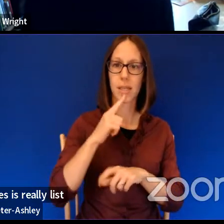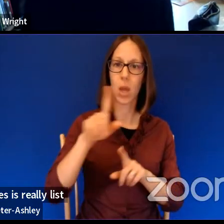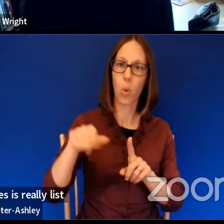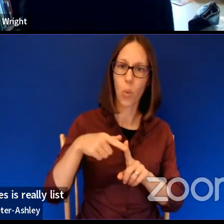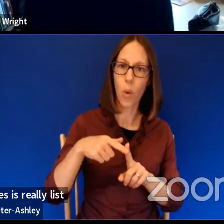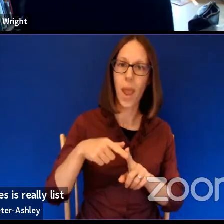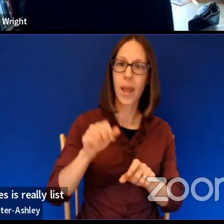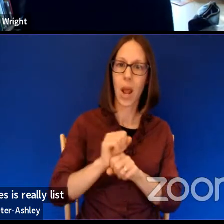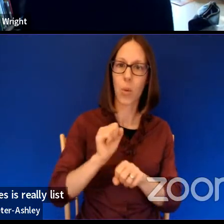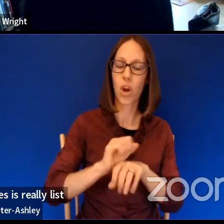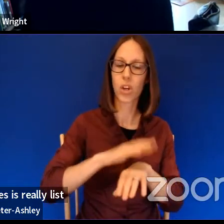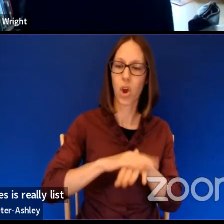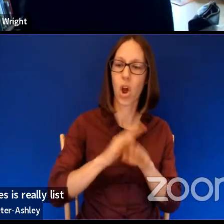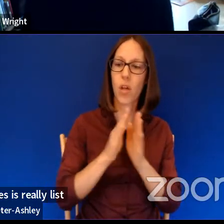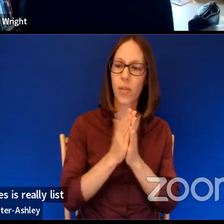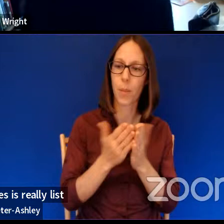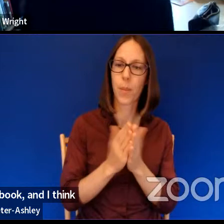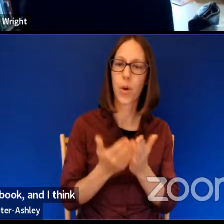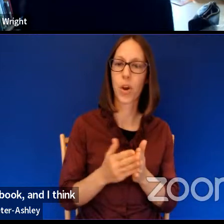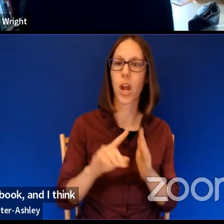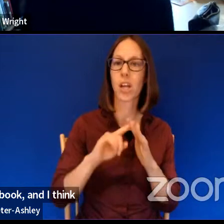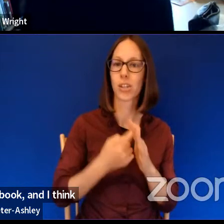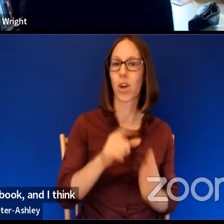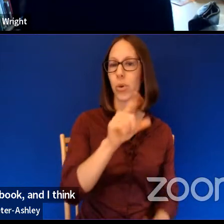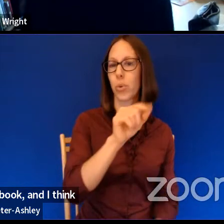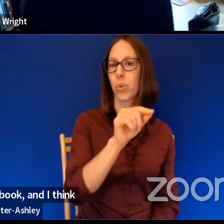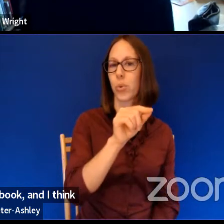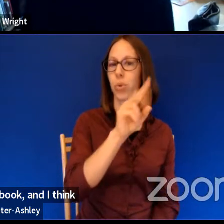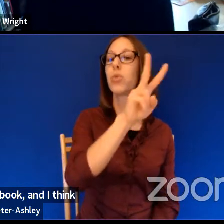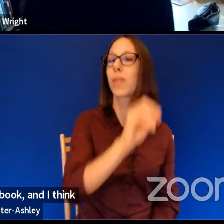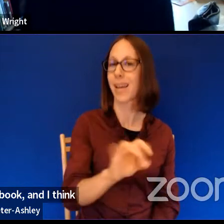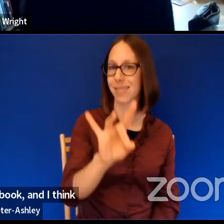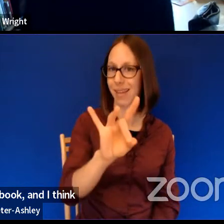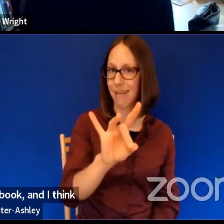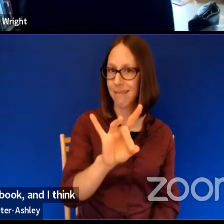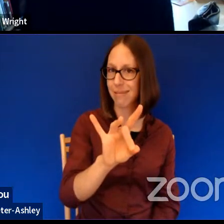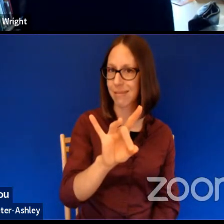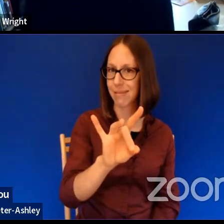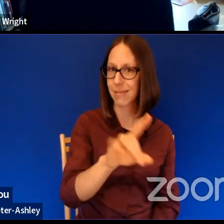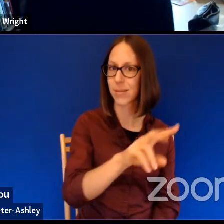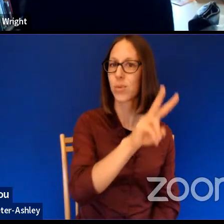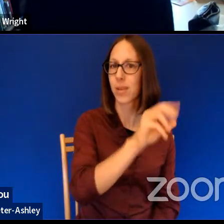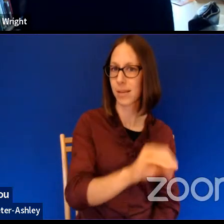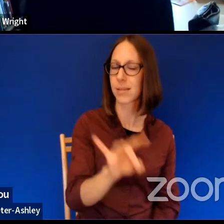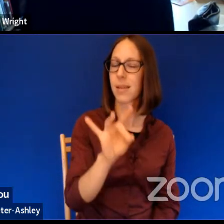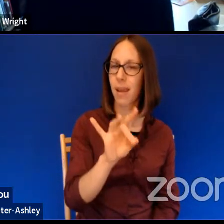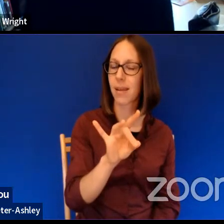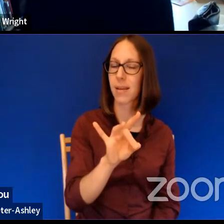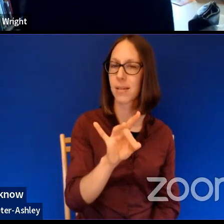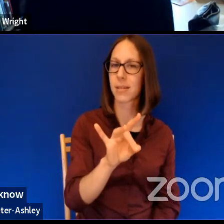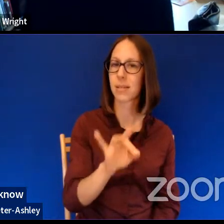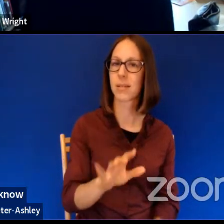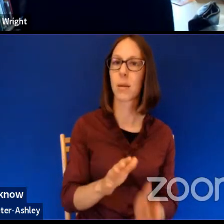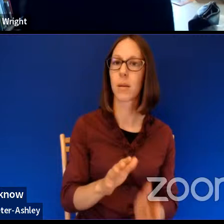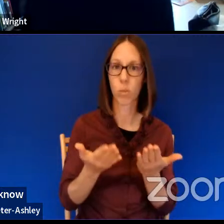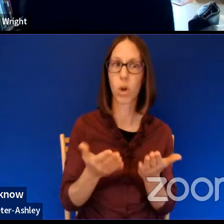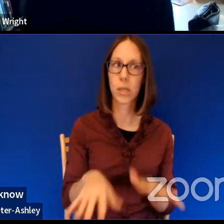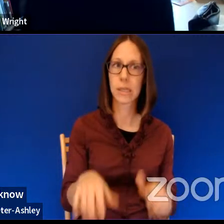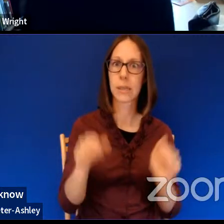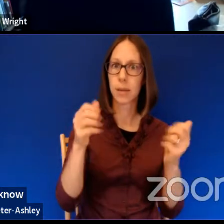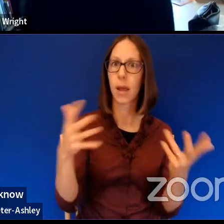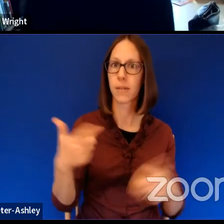the book and I think it started in 2008. Um, so, you books take time, um,